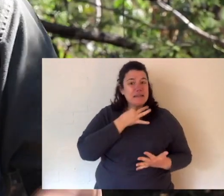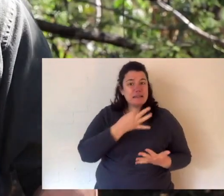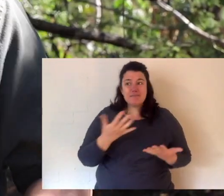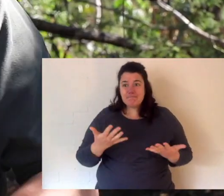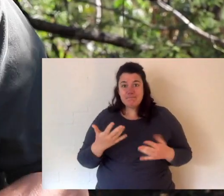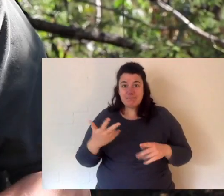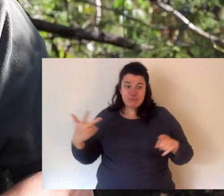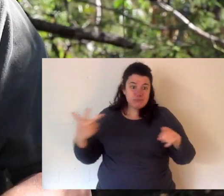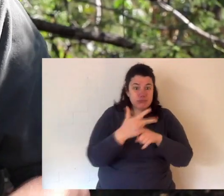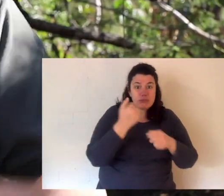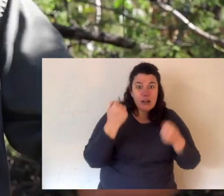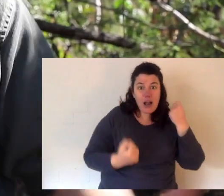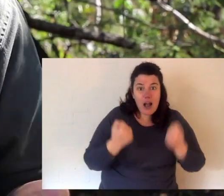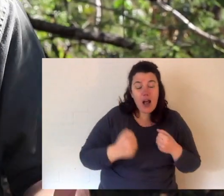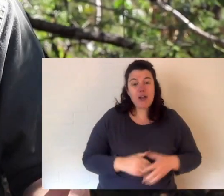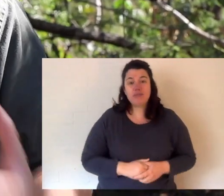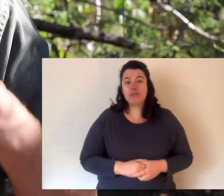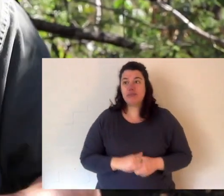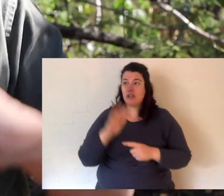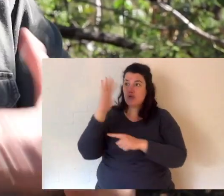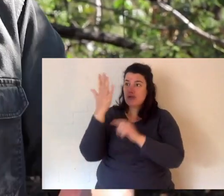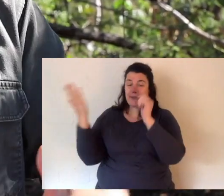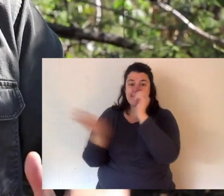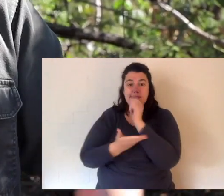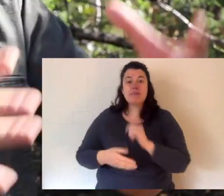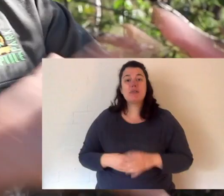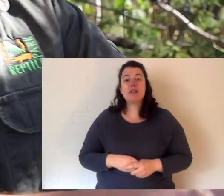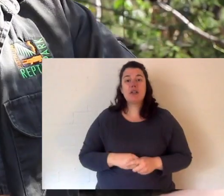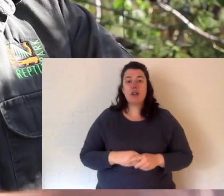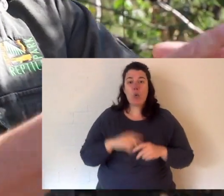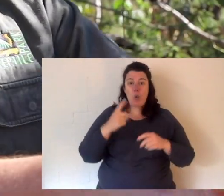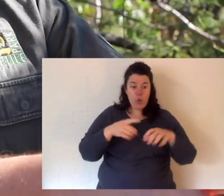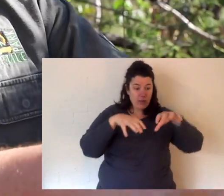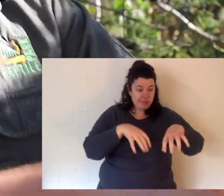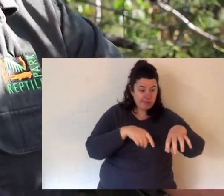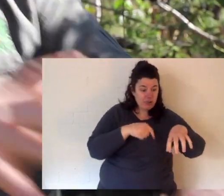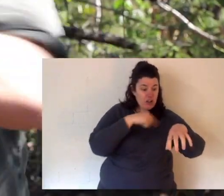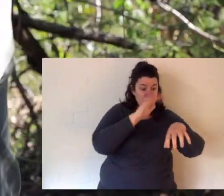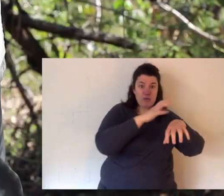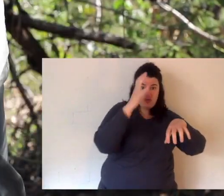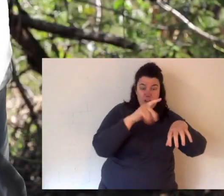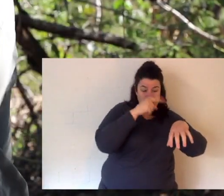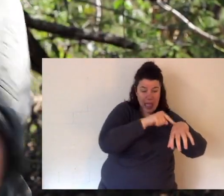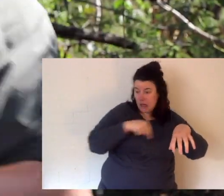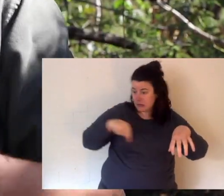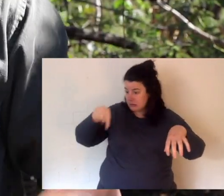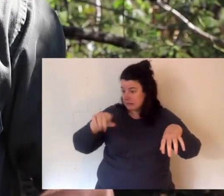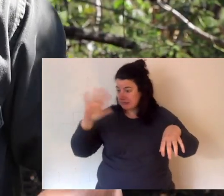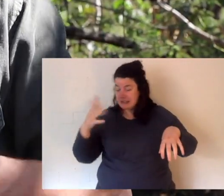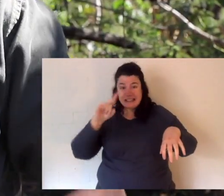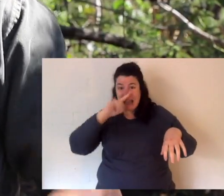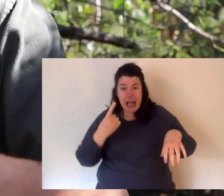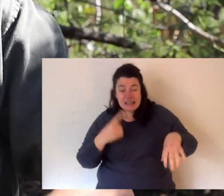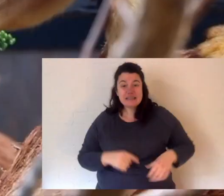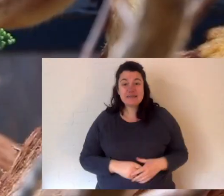being run over by cars, habitat destruction, habitat fragmentation when one population of tree kangaroos can't get to another and